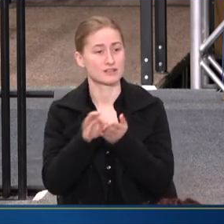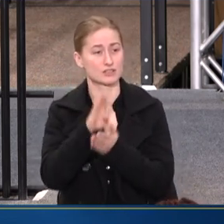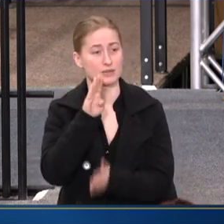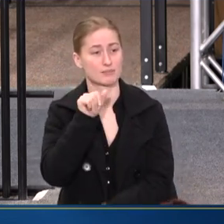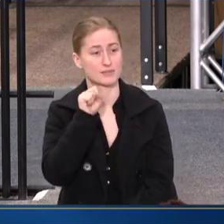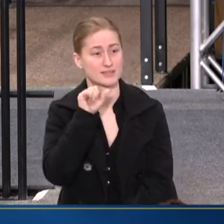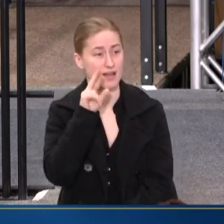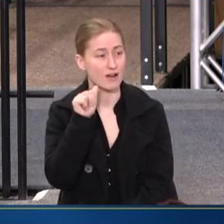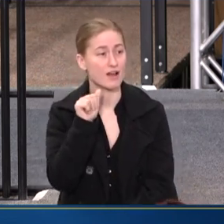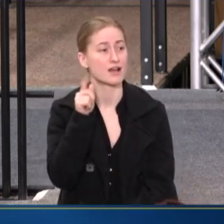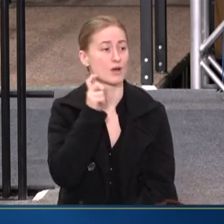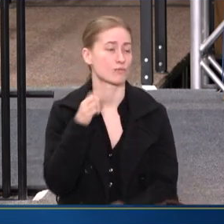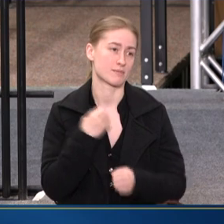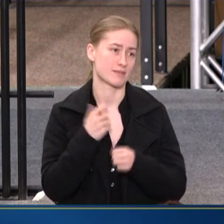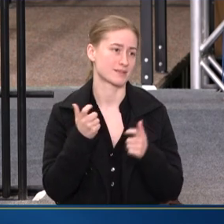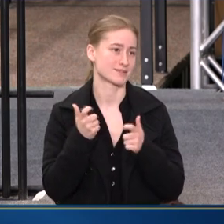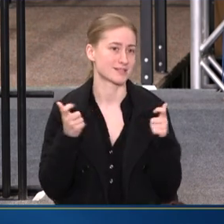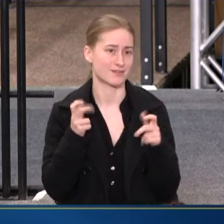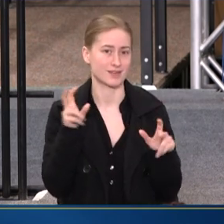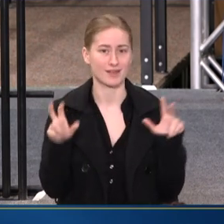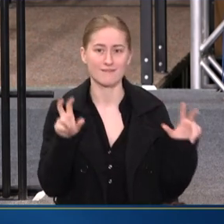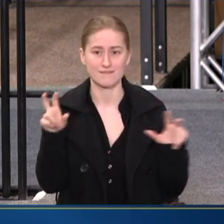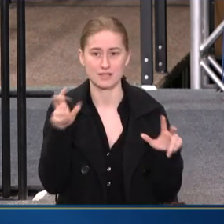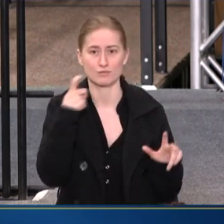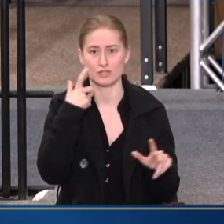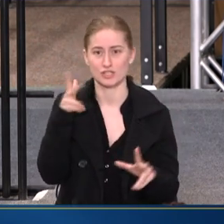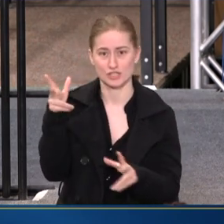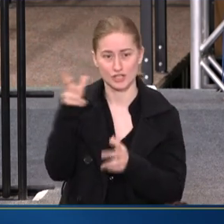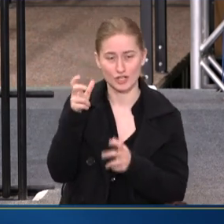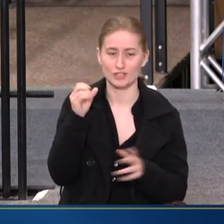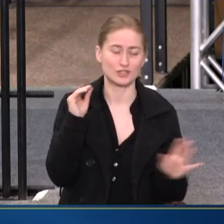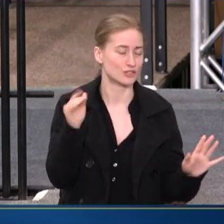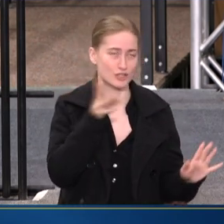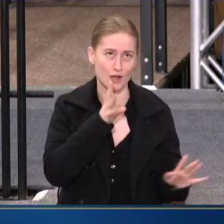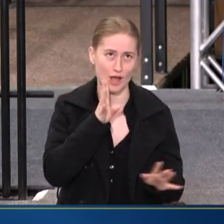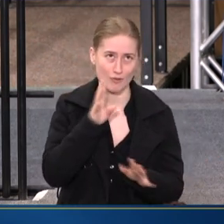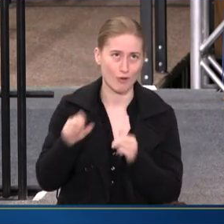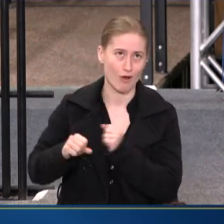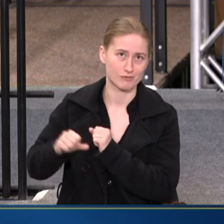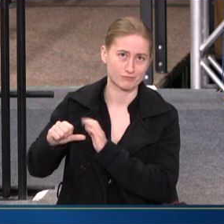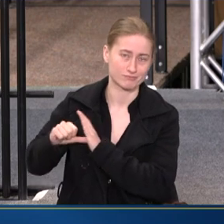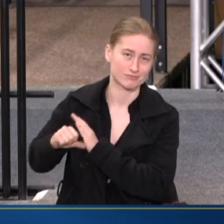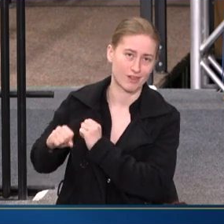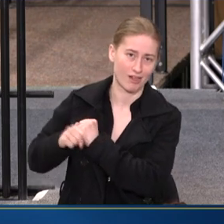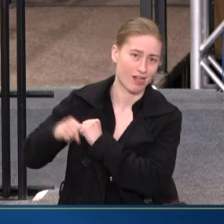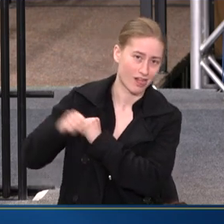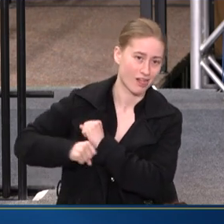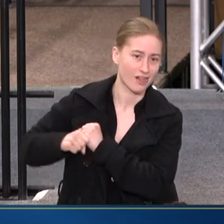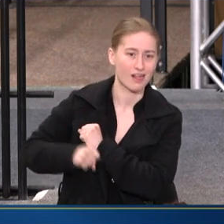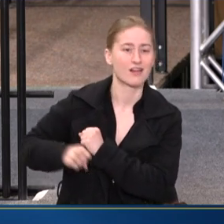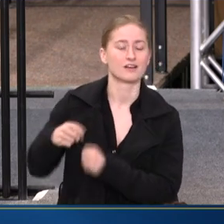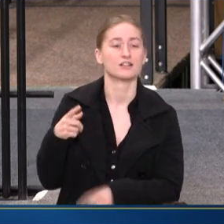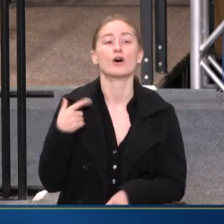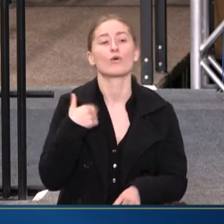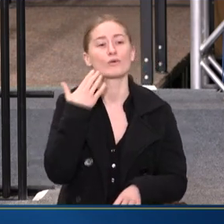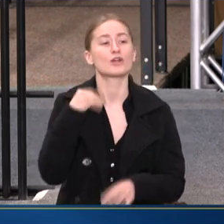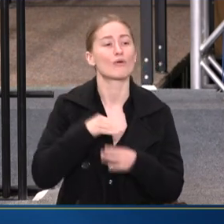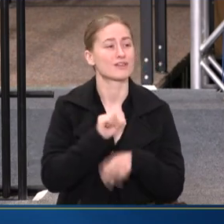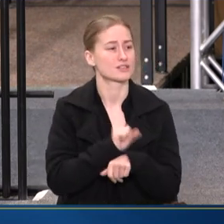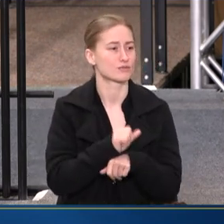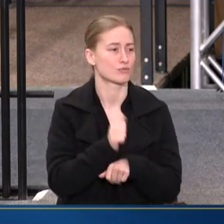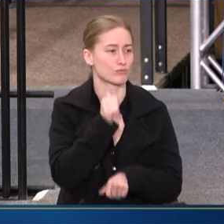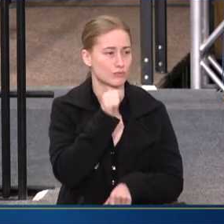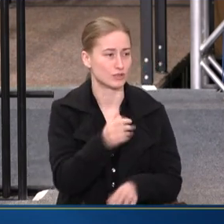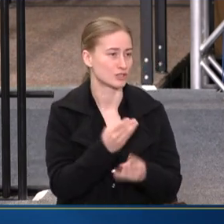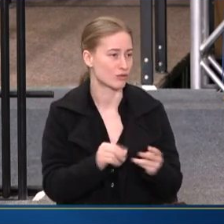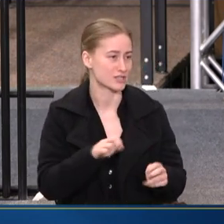AND WE HAVE MADE SIGNIFICANT INVESTMENTS AS WE JUST HEARD SO I WON'T TOUCH ON THAT. WE KNOW THAT IN THIS WORK WE DON'T SOLVE